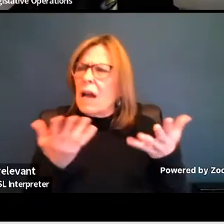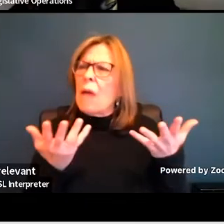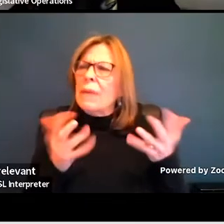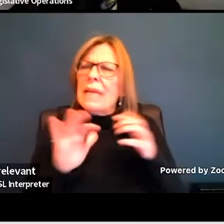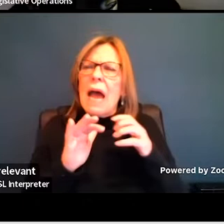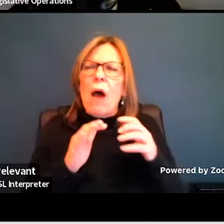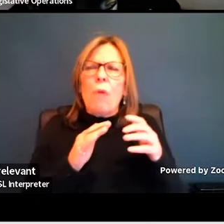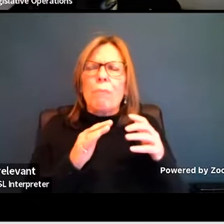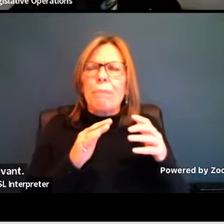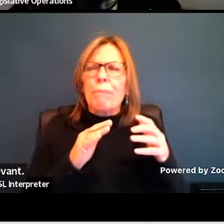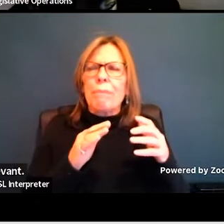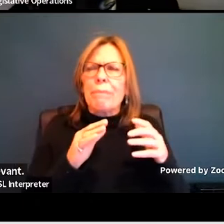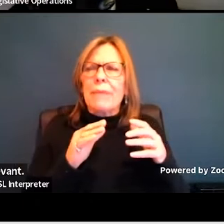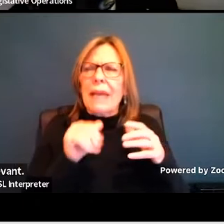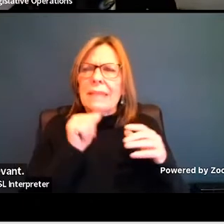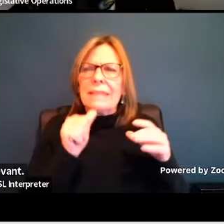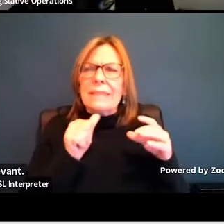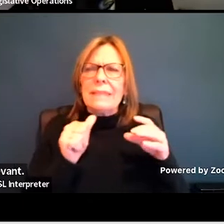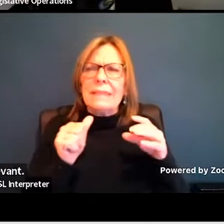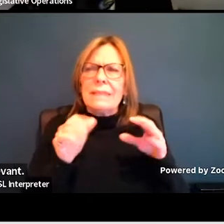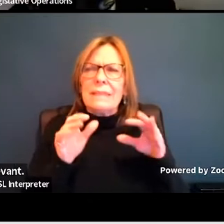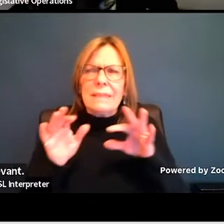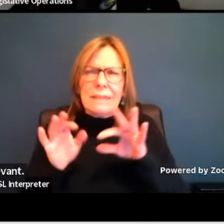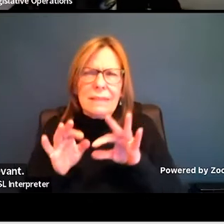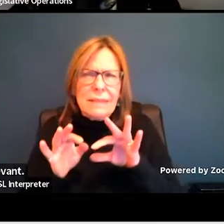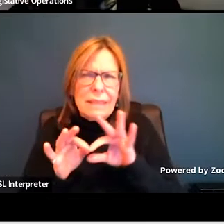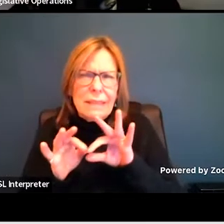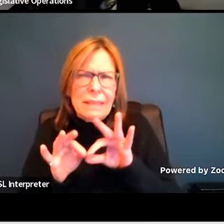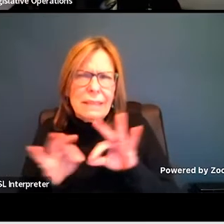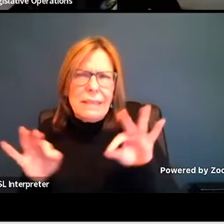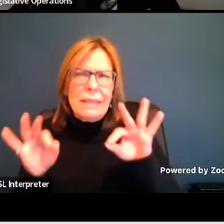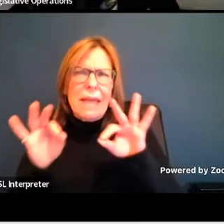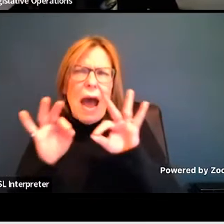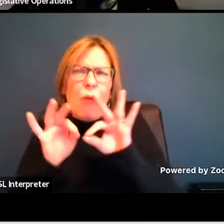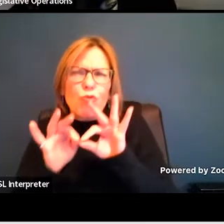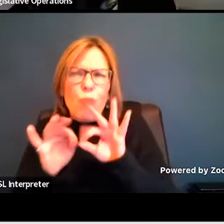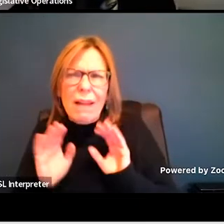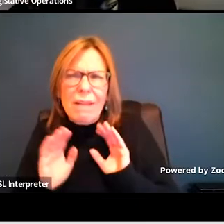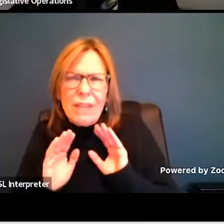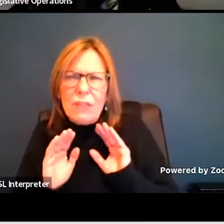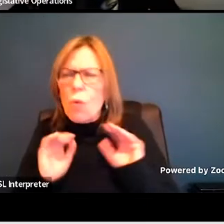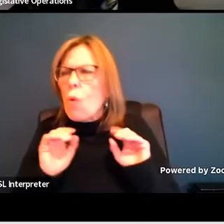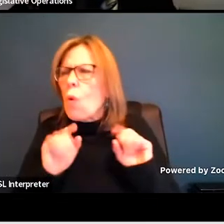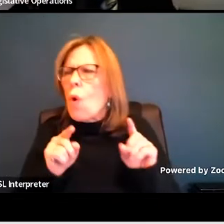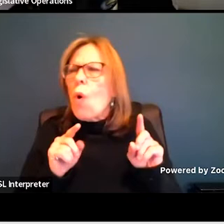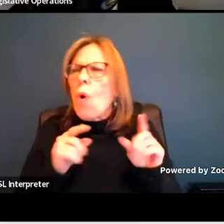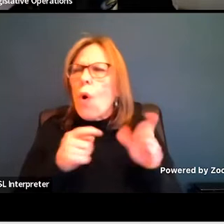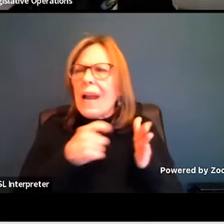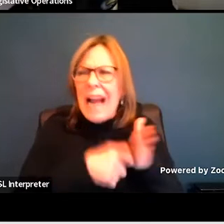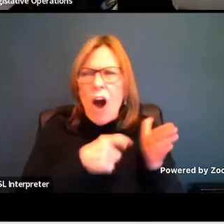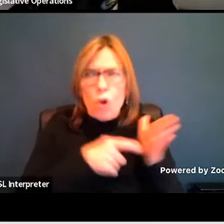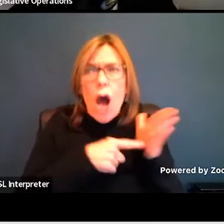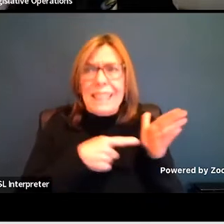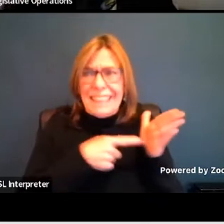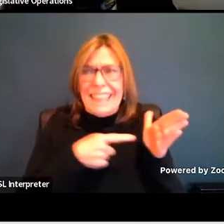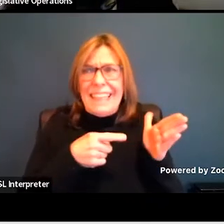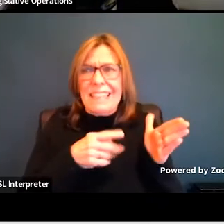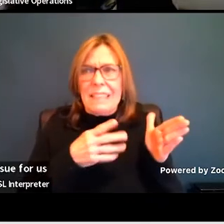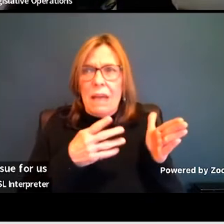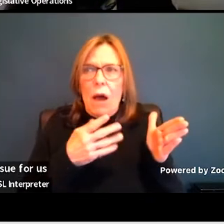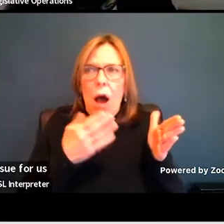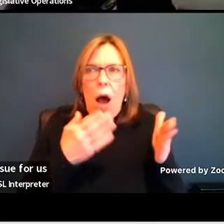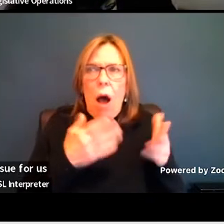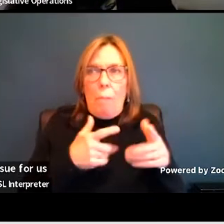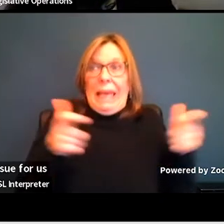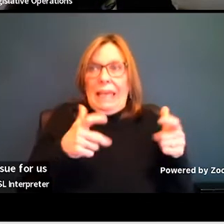And I just cost is a big issue for us